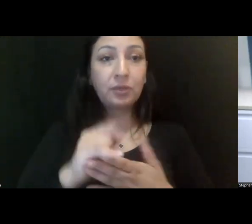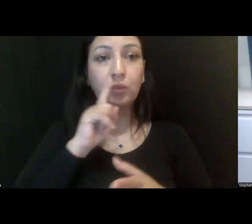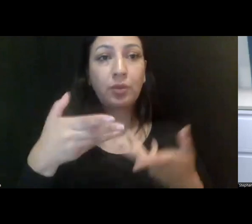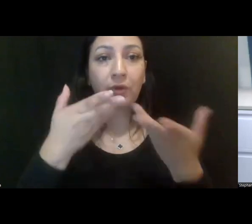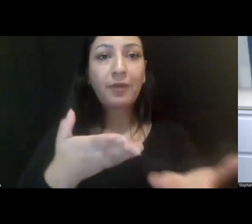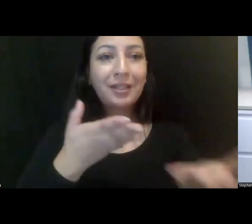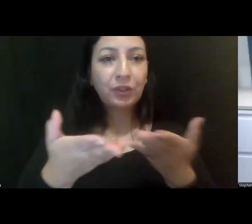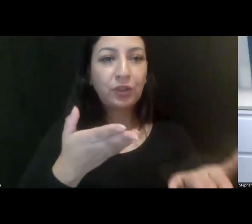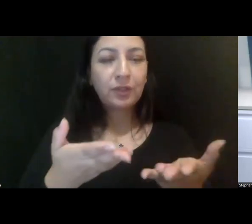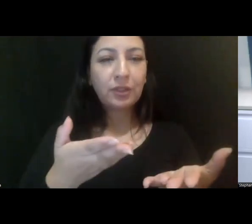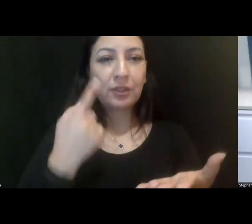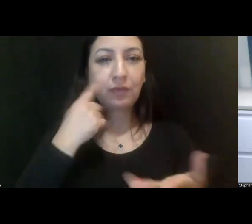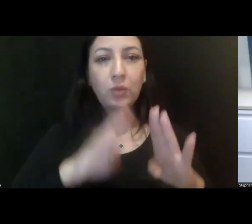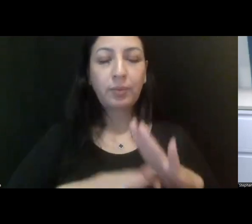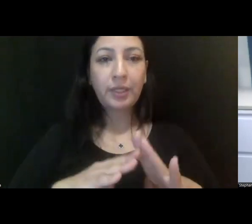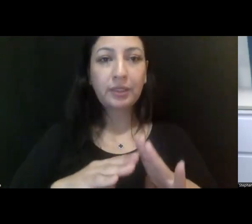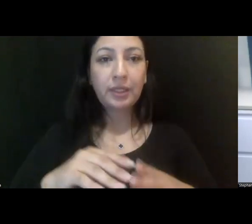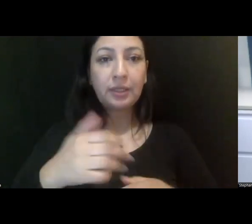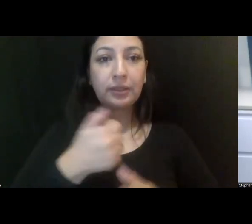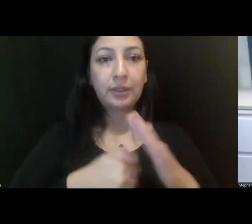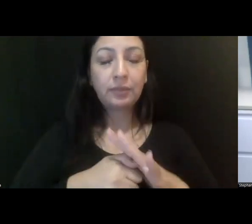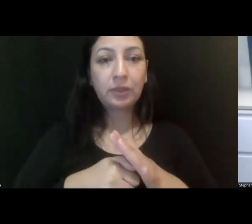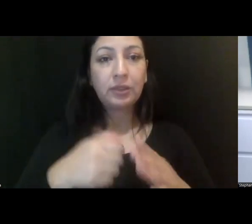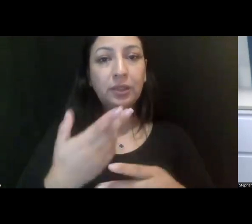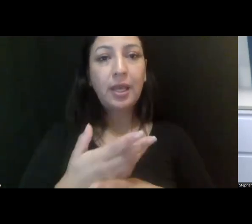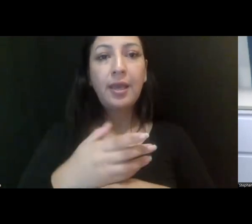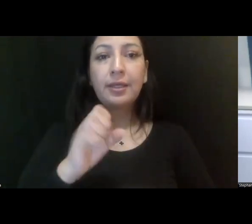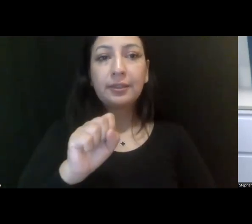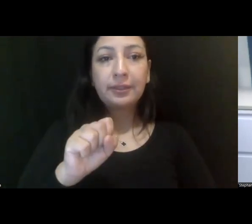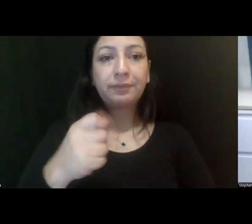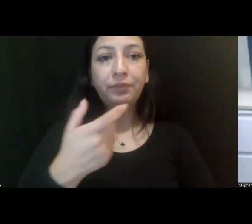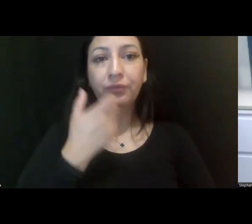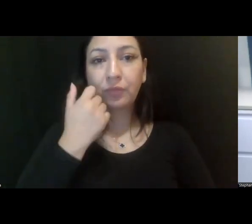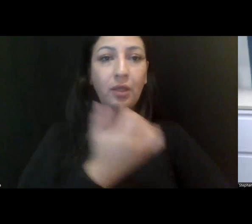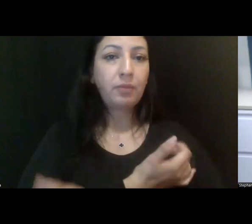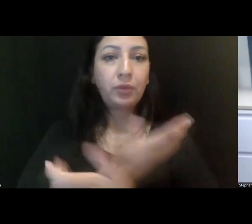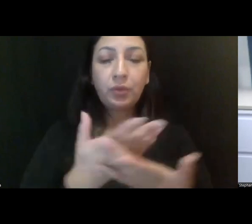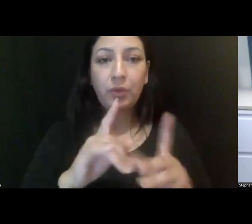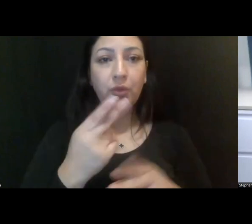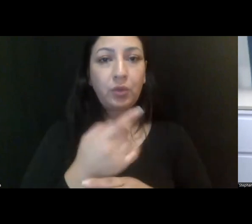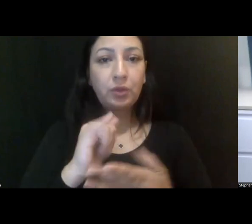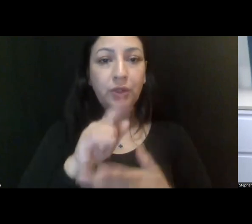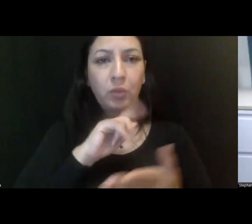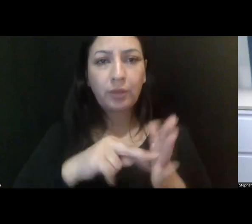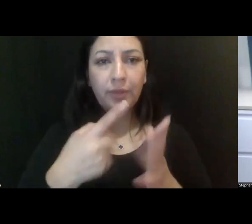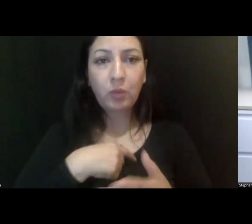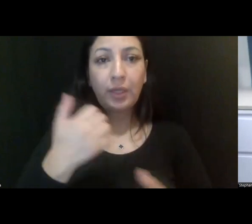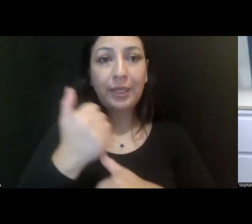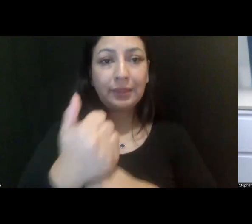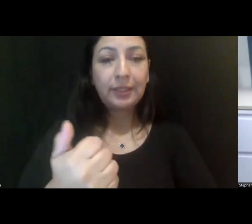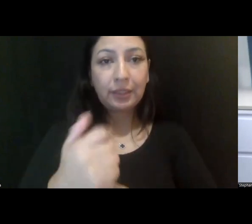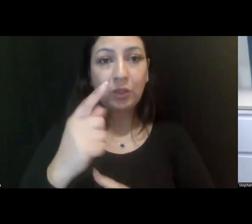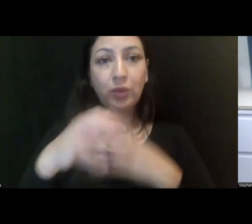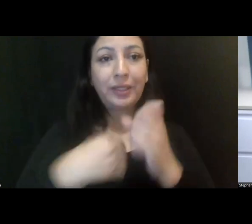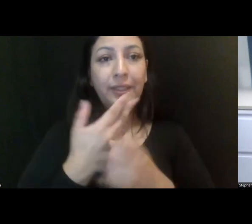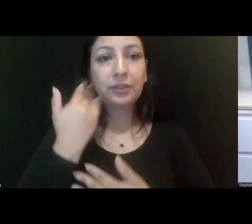uh, services, basic, uh, substance use and mental health services. And all of that really means is that we went from a system 20 years ago,